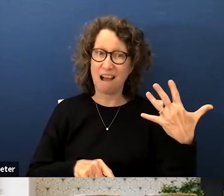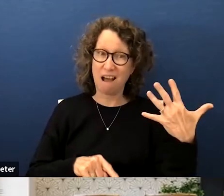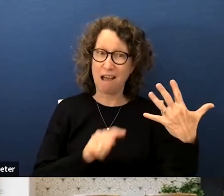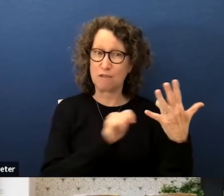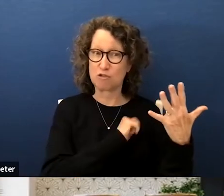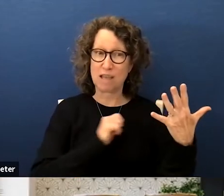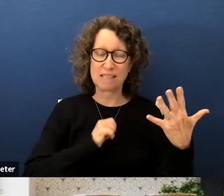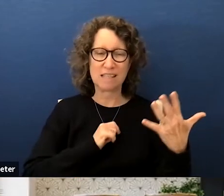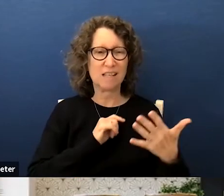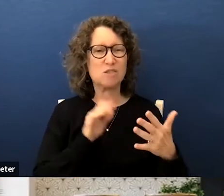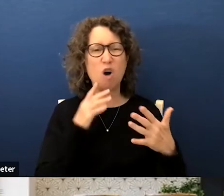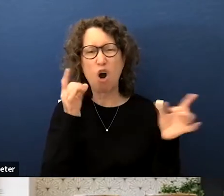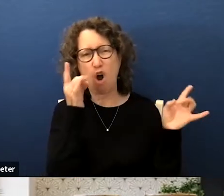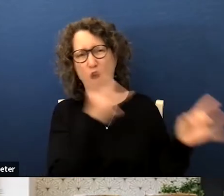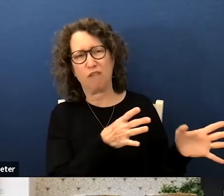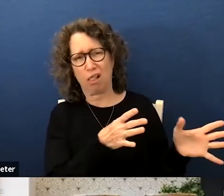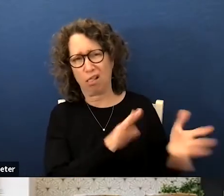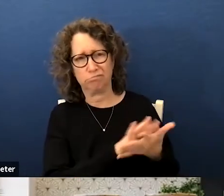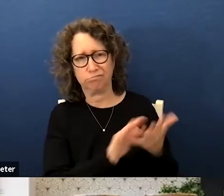awful